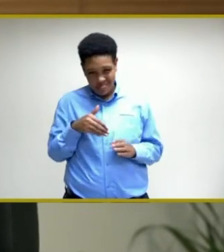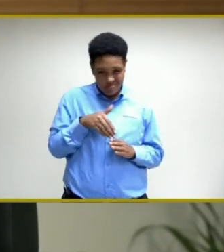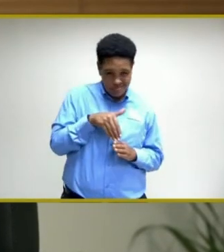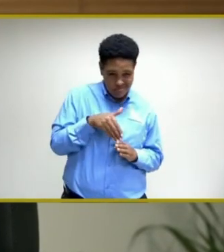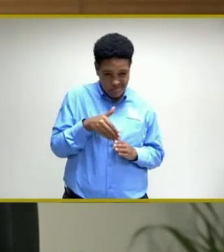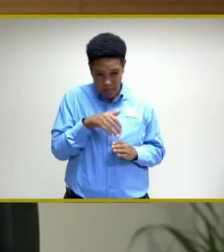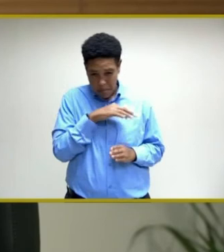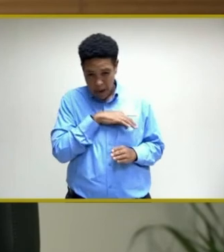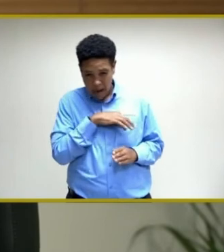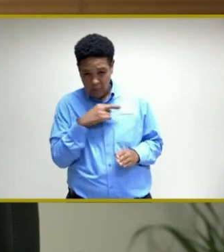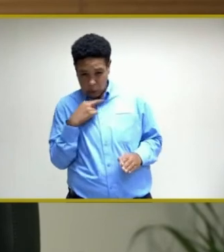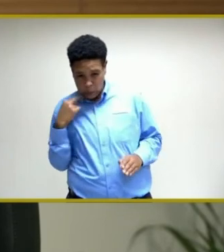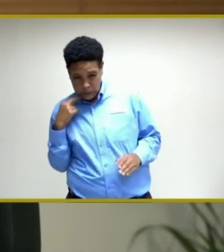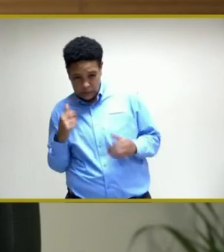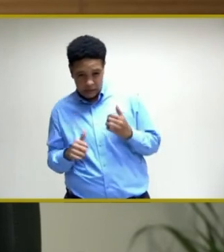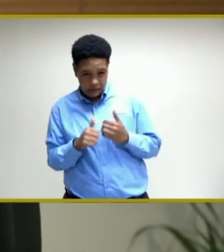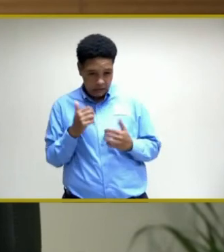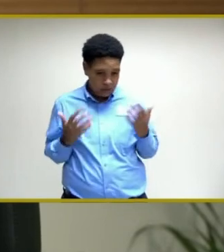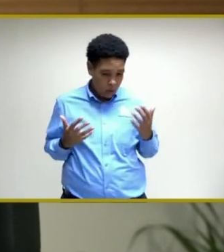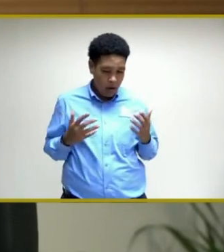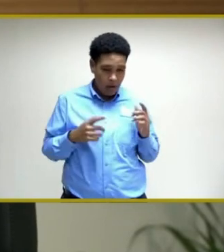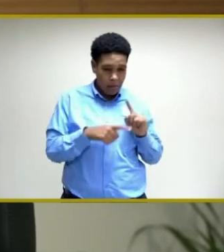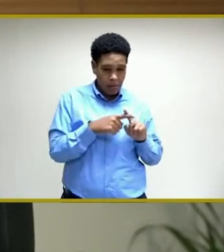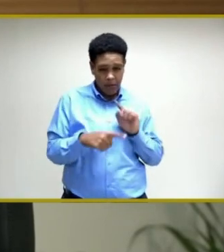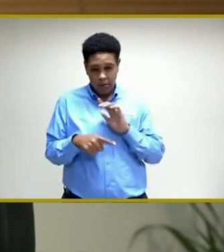and so get their children vaccinated.